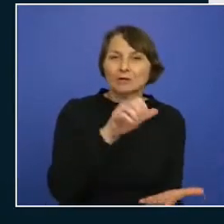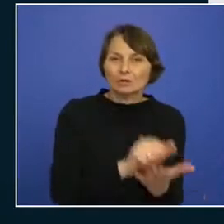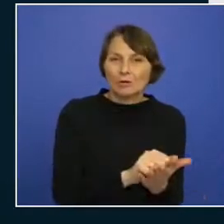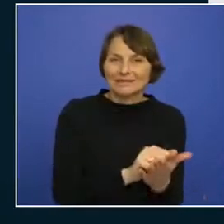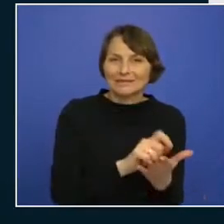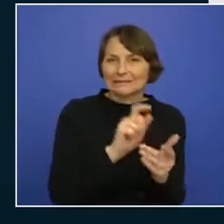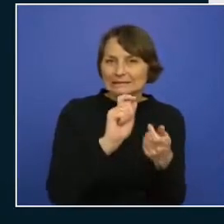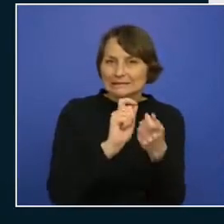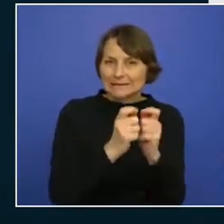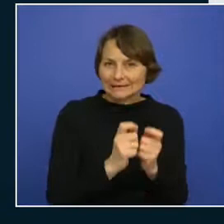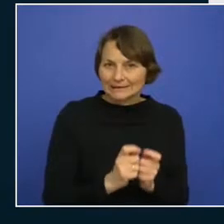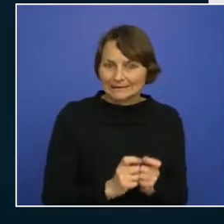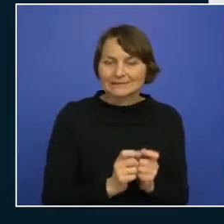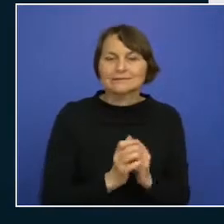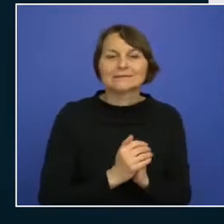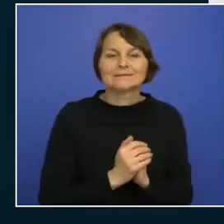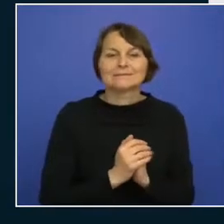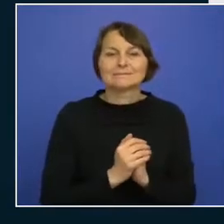here